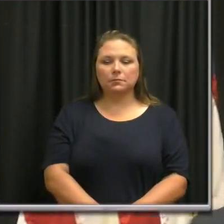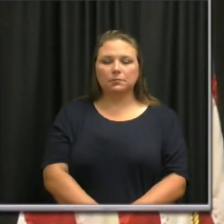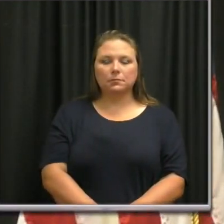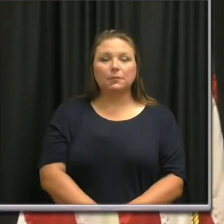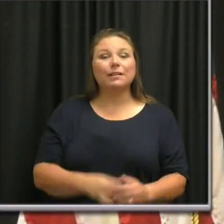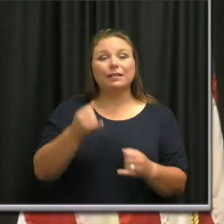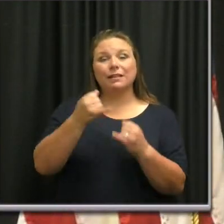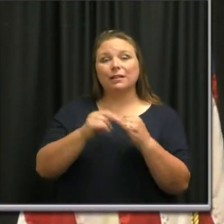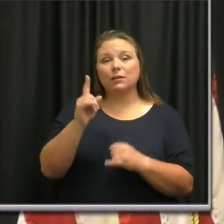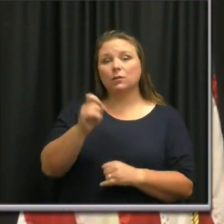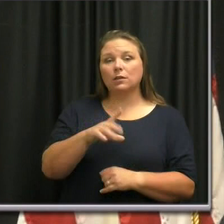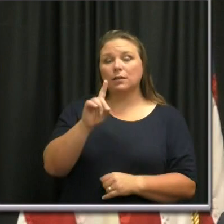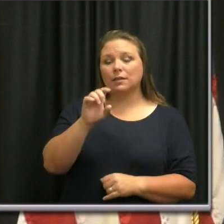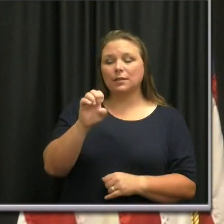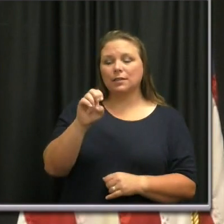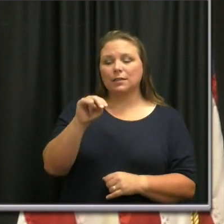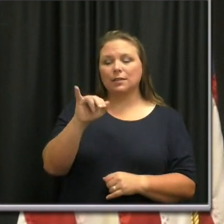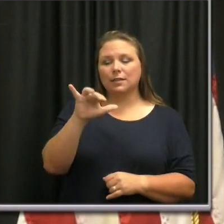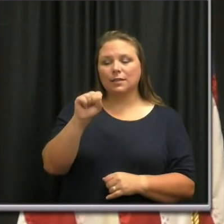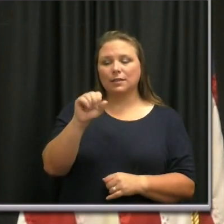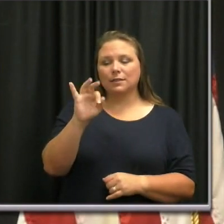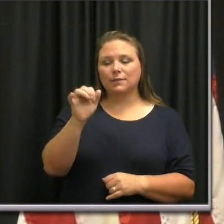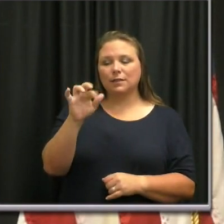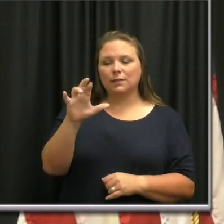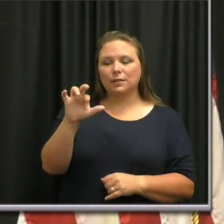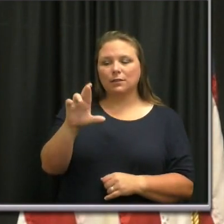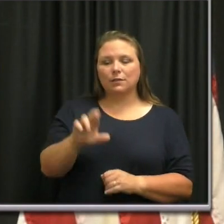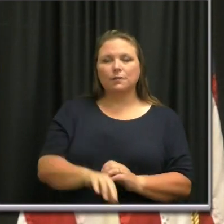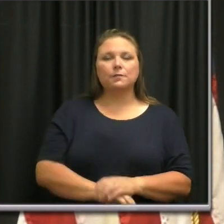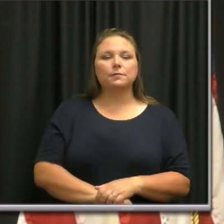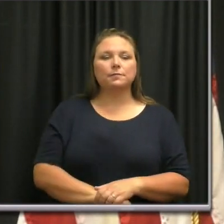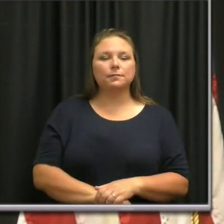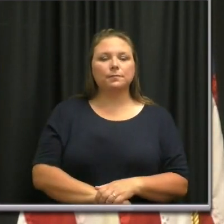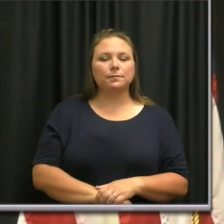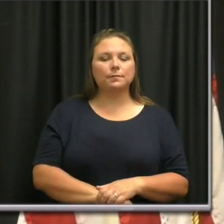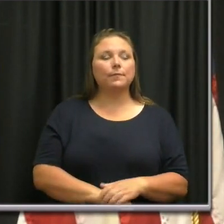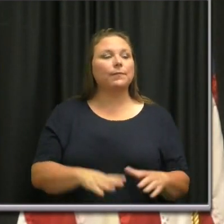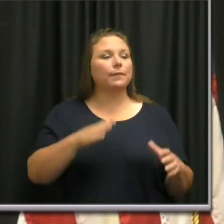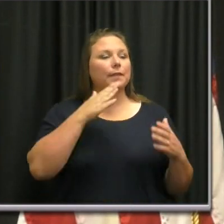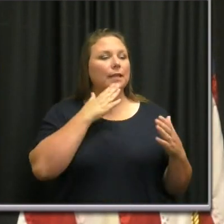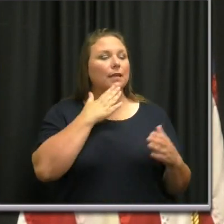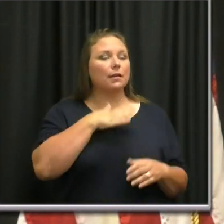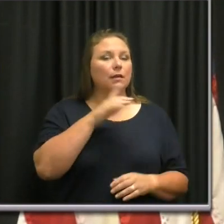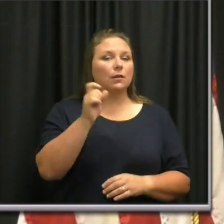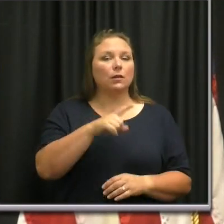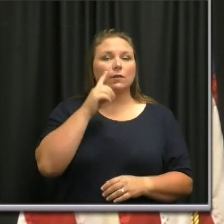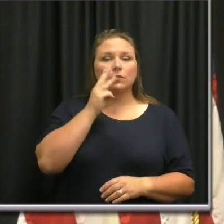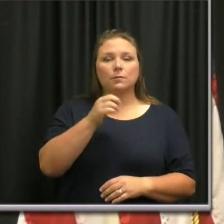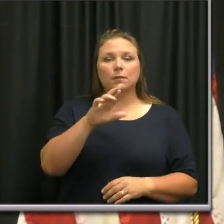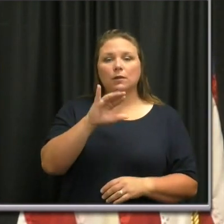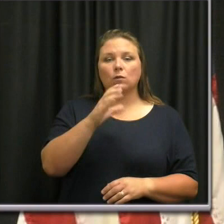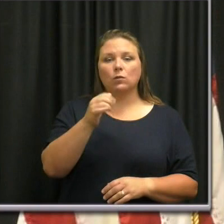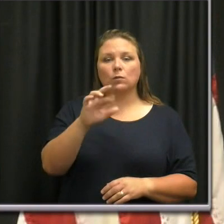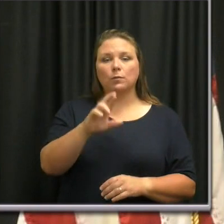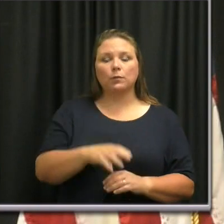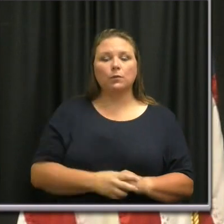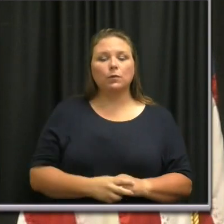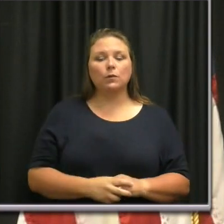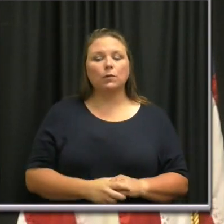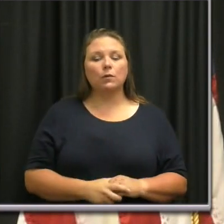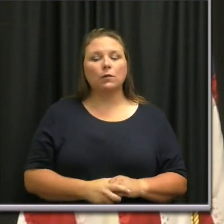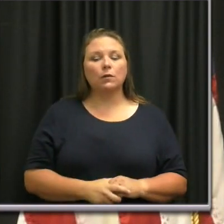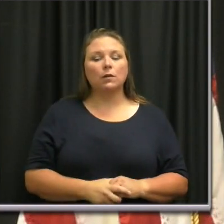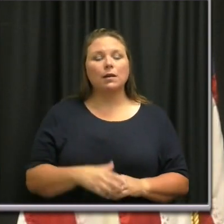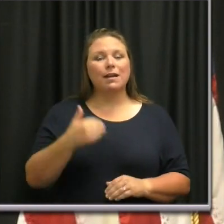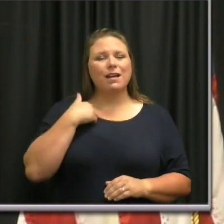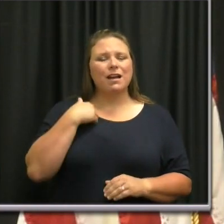Our last question today is from Dennis Ferrier at Fox 17. You're on the air. Thank you. My question is for Mayor Cooper. There's a widespread